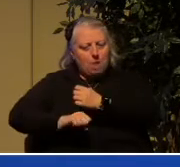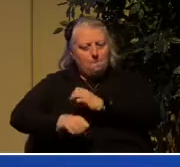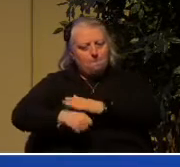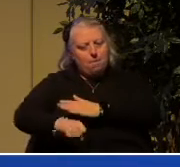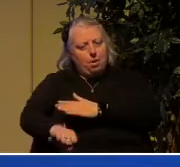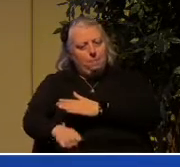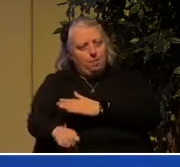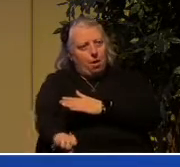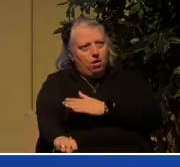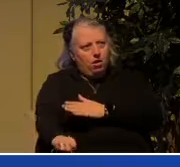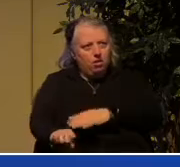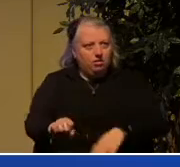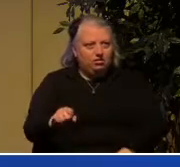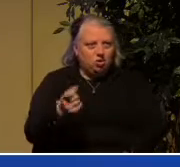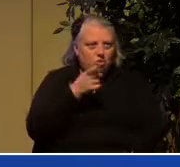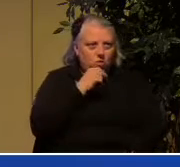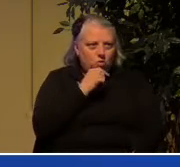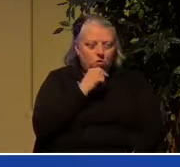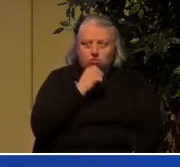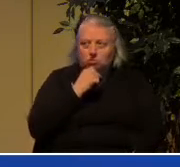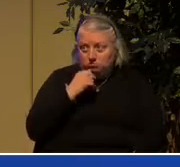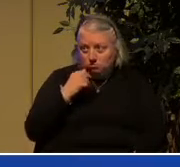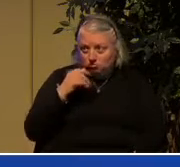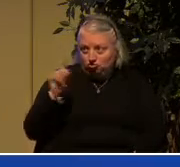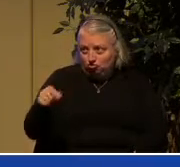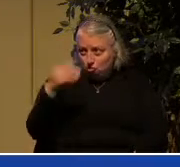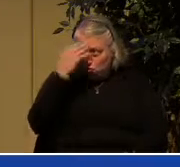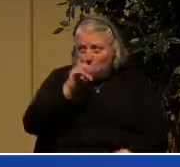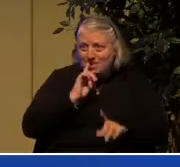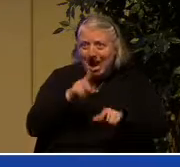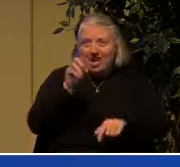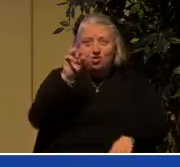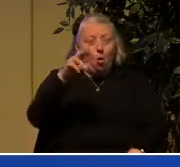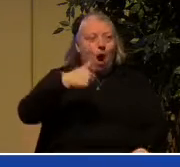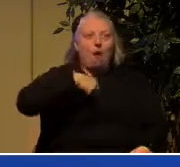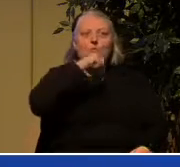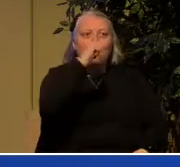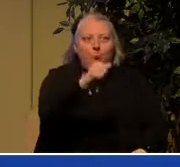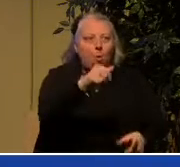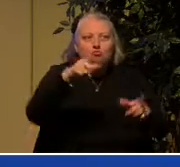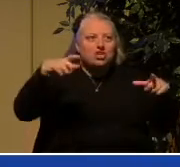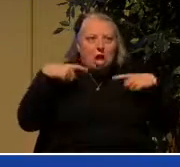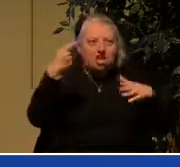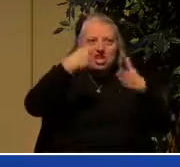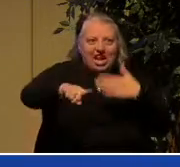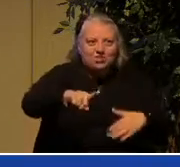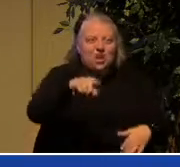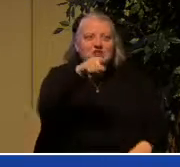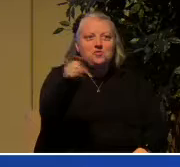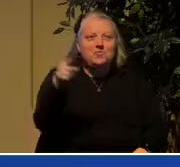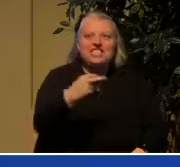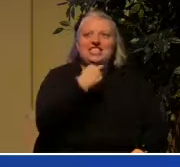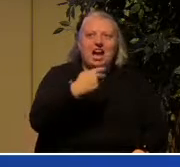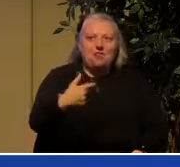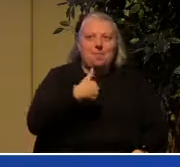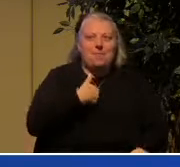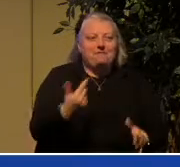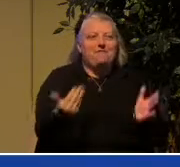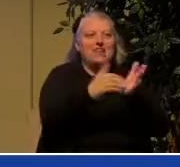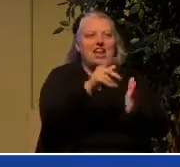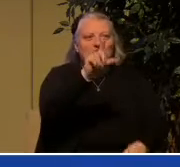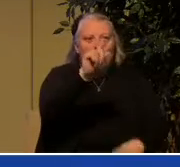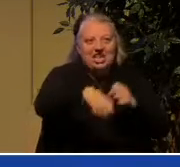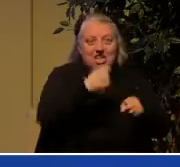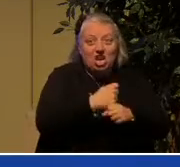After all these years, you better know the answer to this, or I'm not going to quit next week. You're going to be stuck with me for another 20